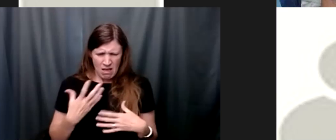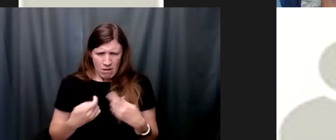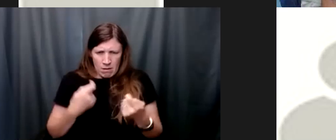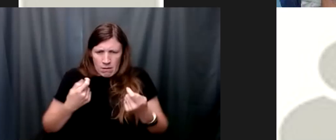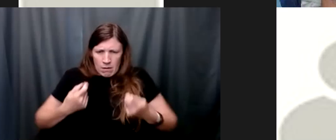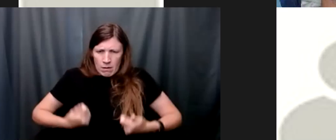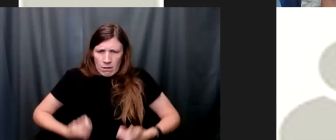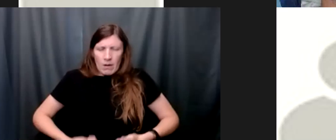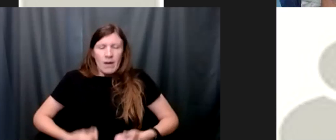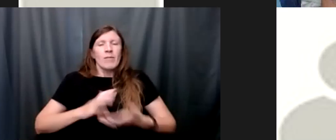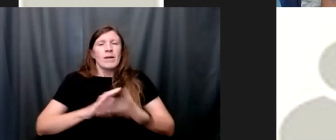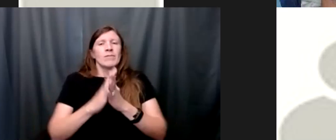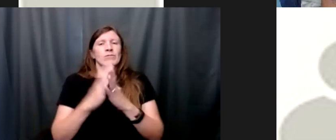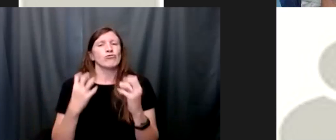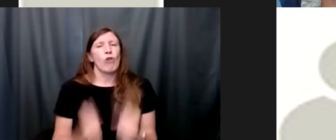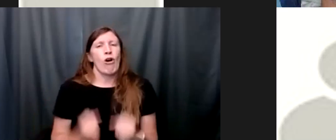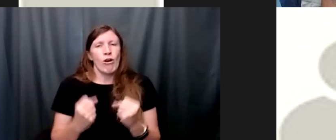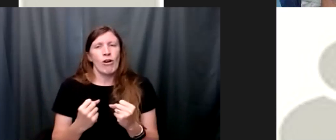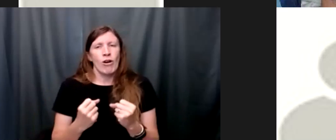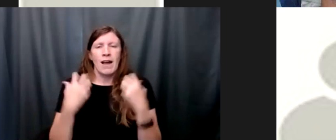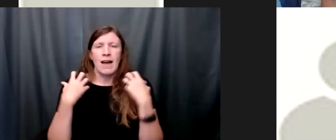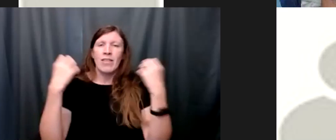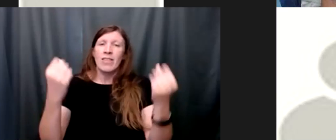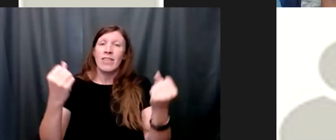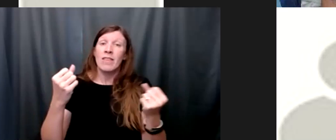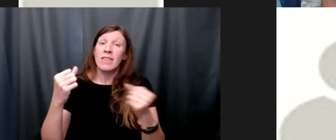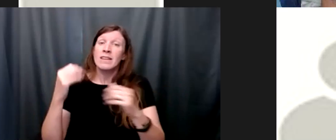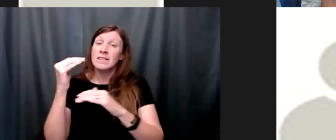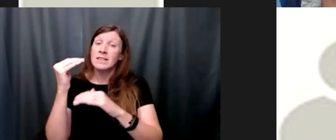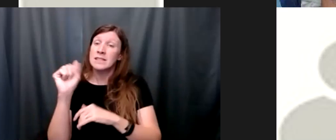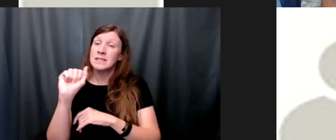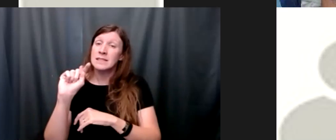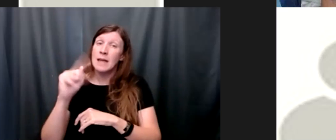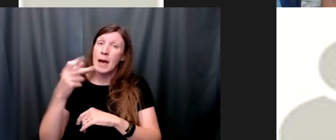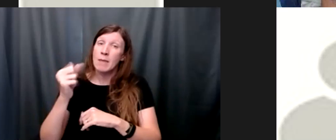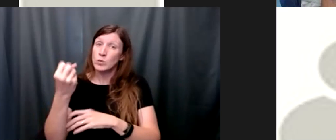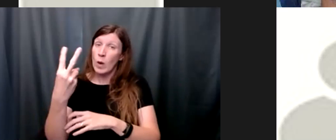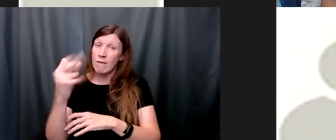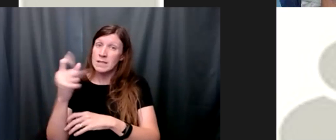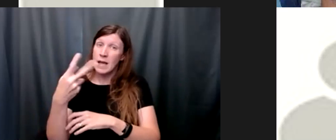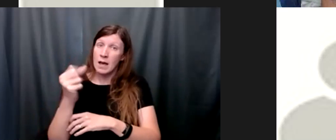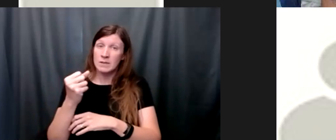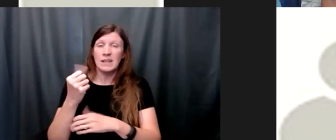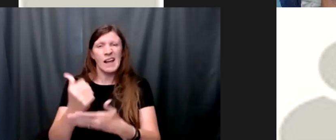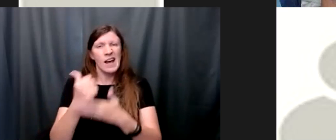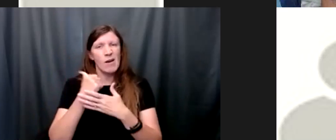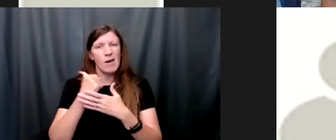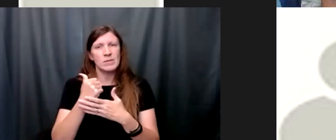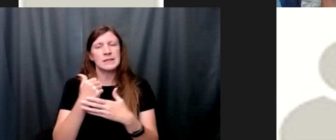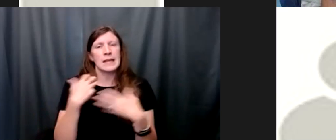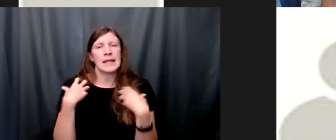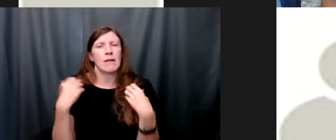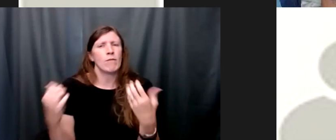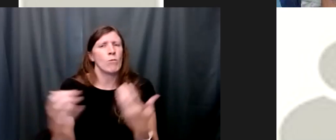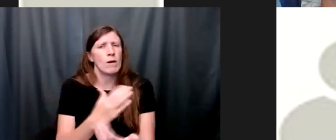and these steps just ripped from the scriptures can help heal whatever bad habit or wound you might have now